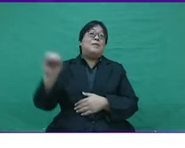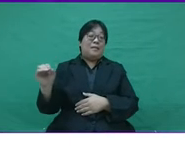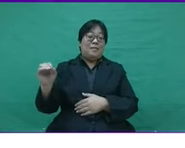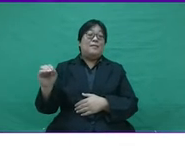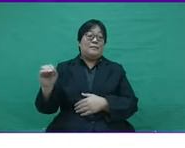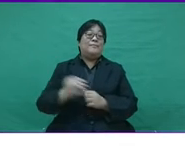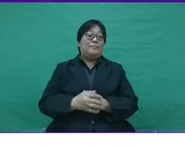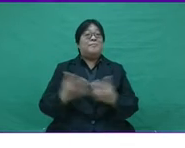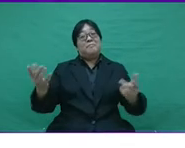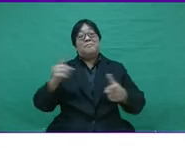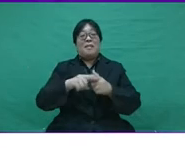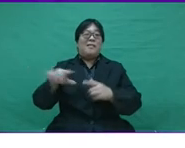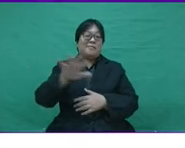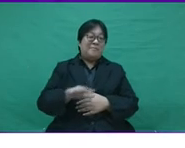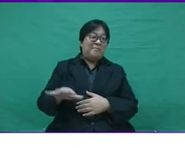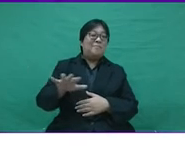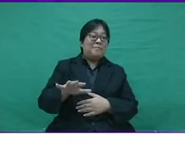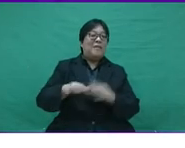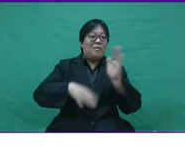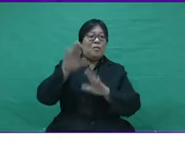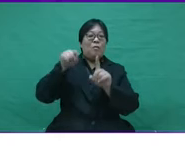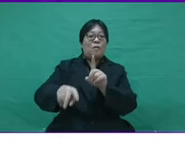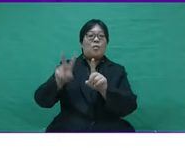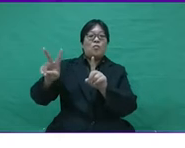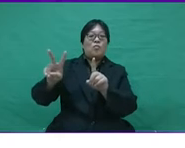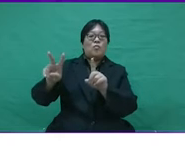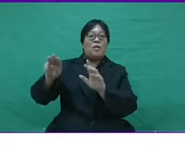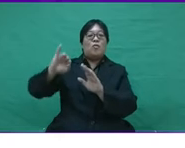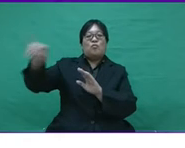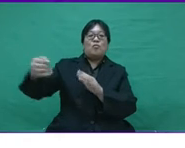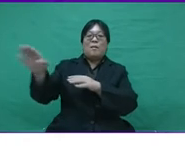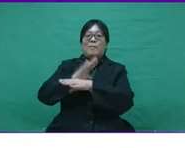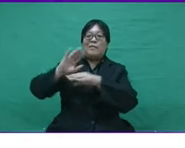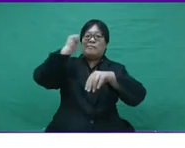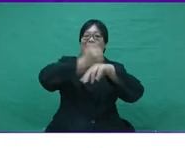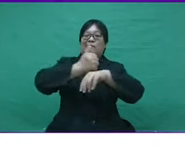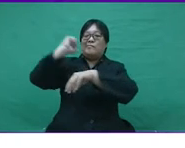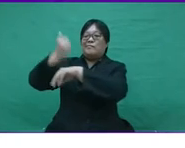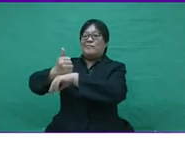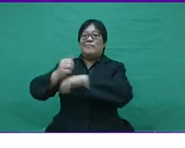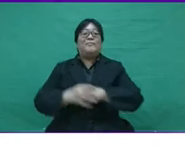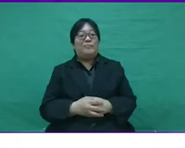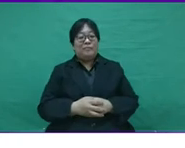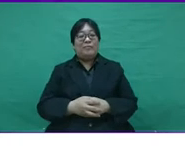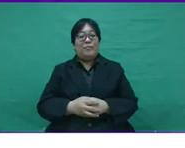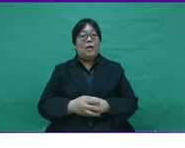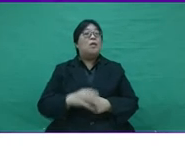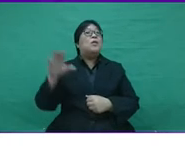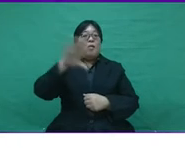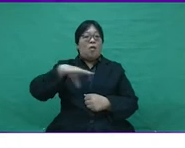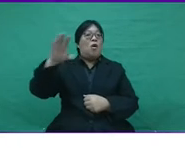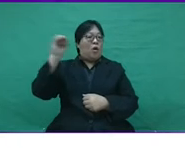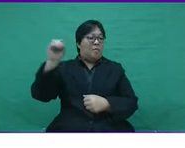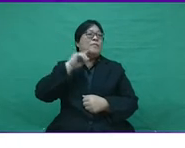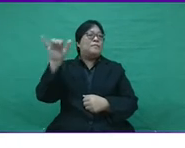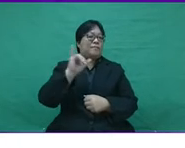over 98% or almost more than 1.2 million businesses